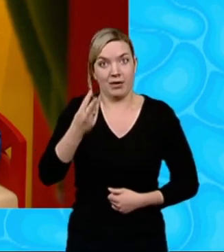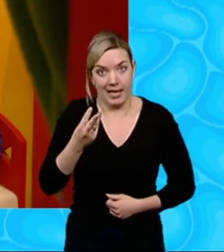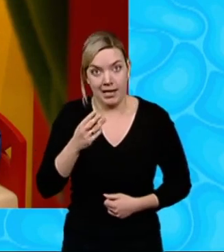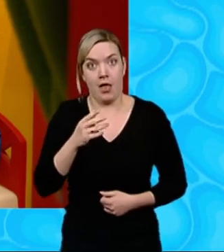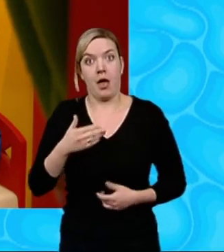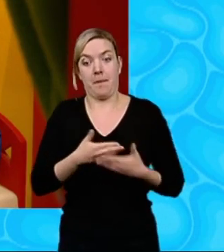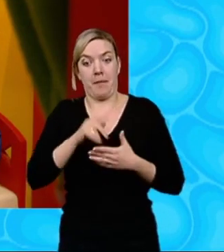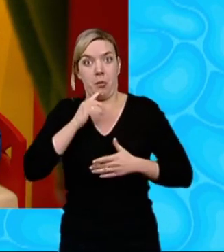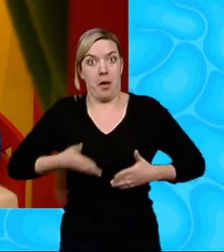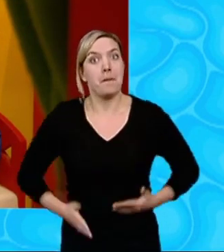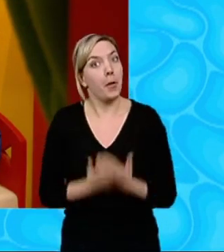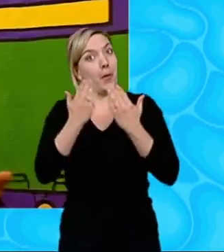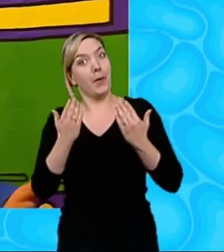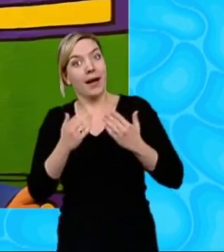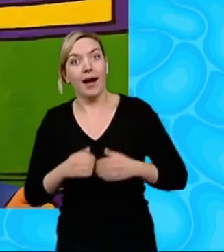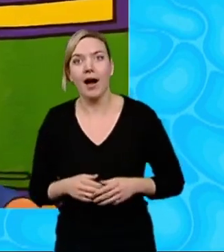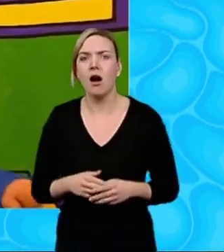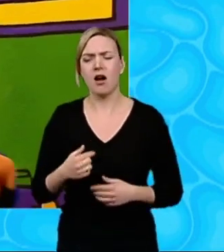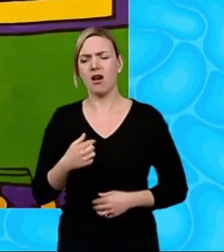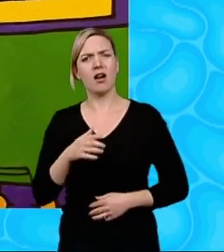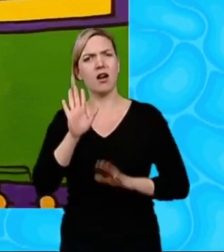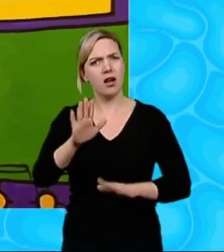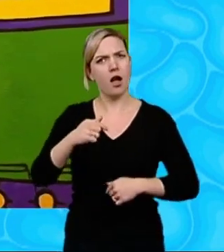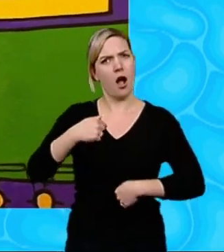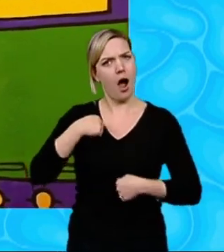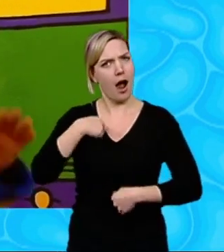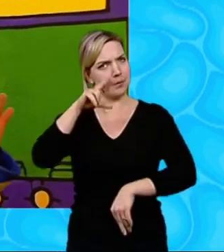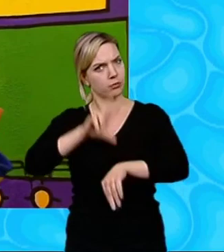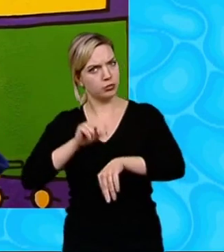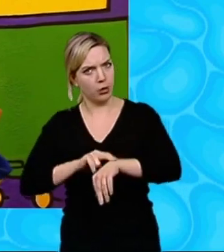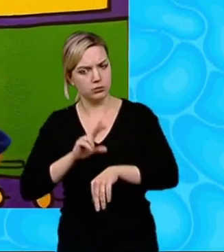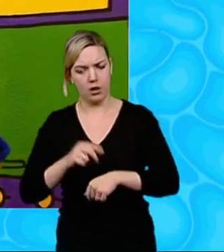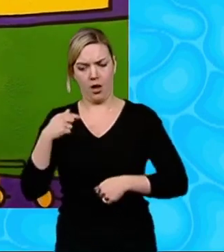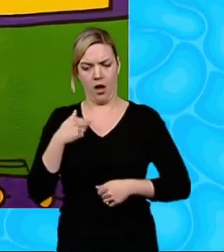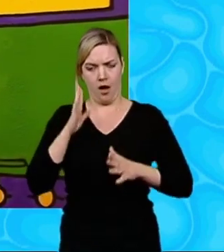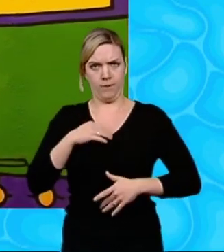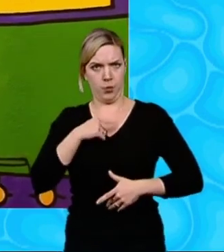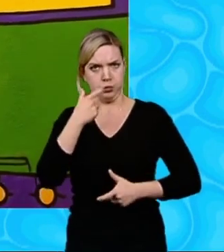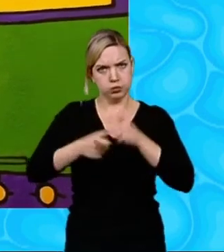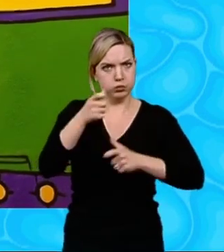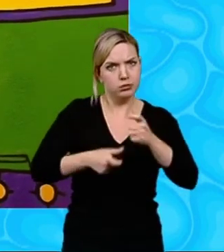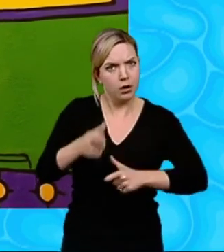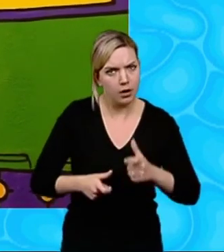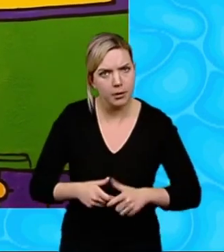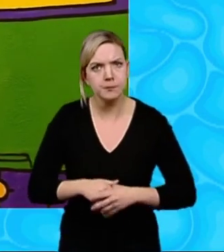then the baby will pop out Hang on I'm the doctor, Bella I have to say this We'll count to three